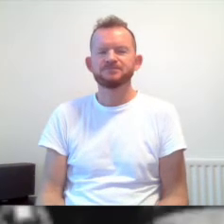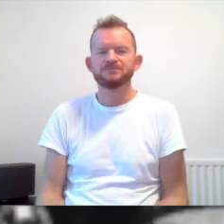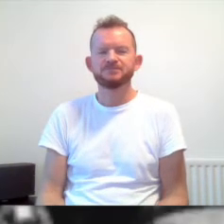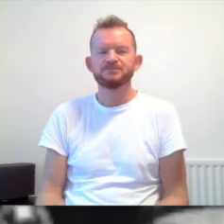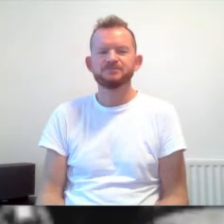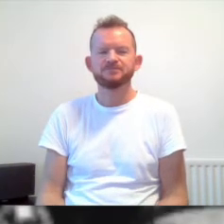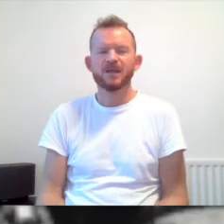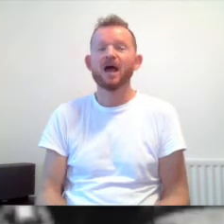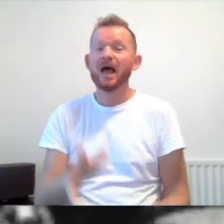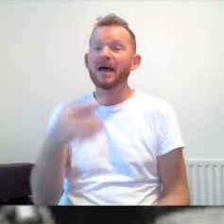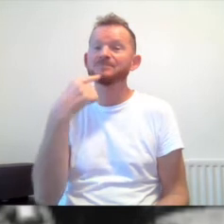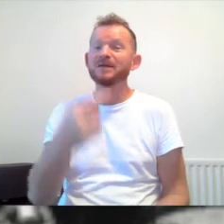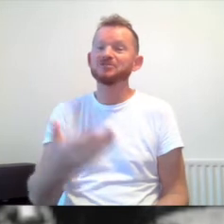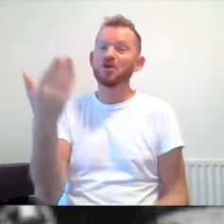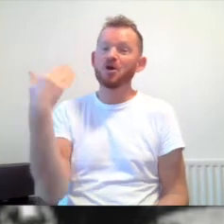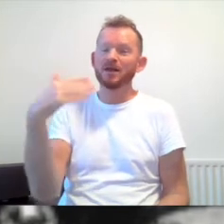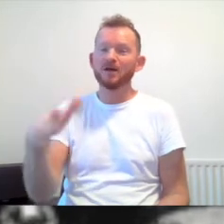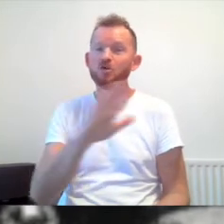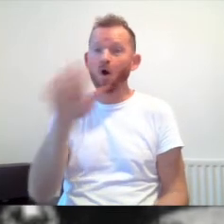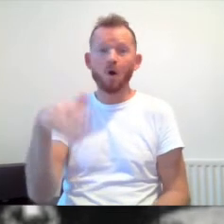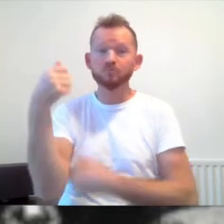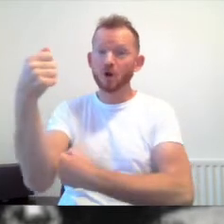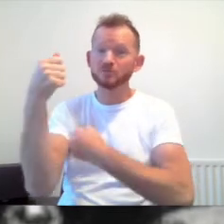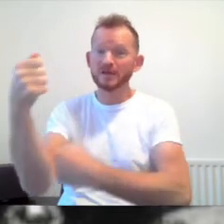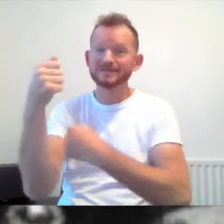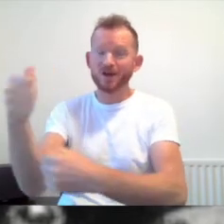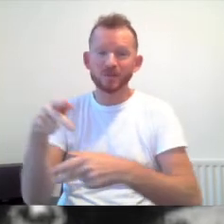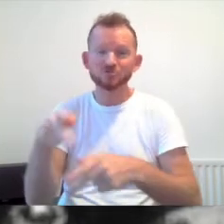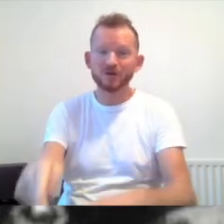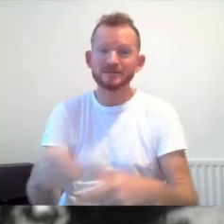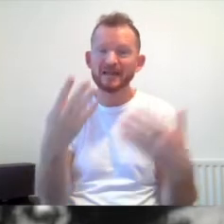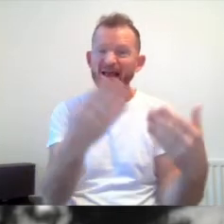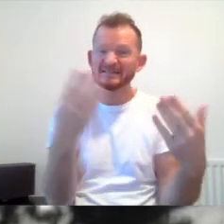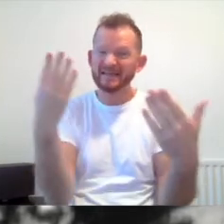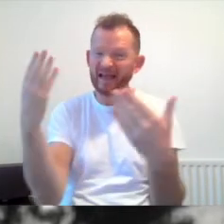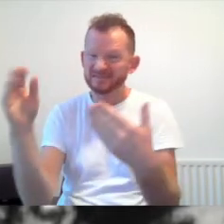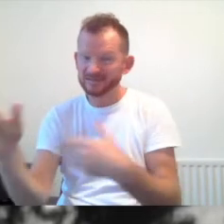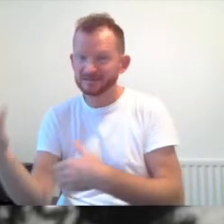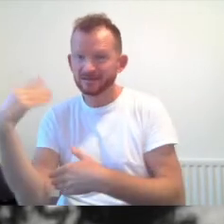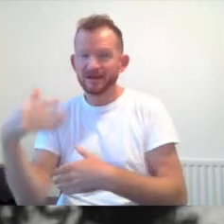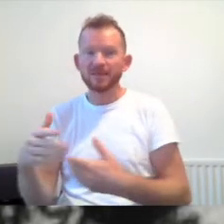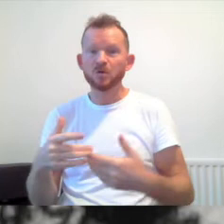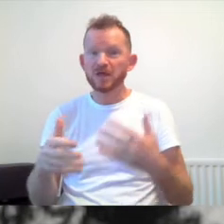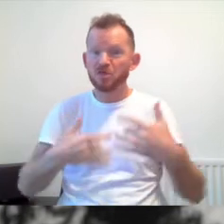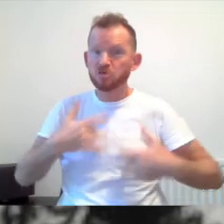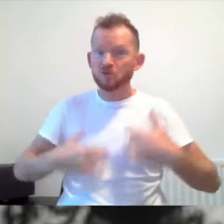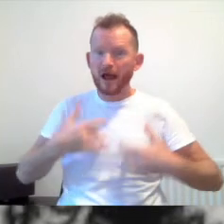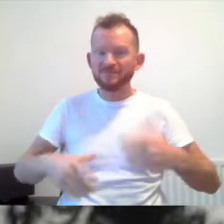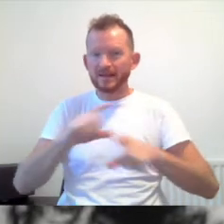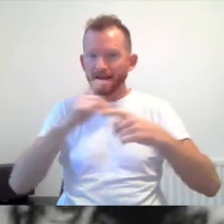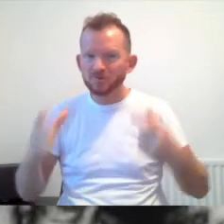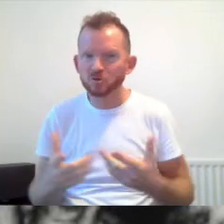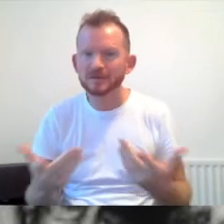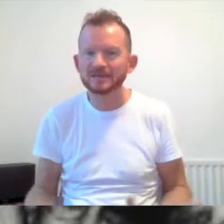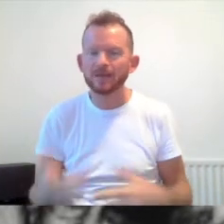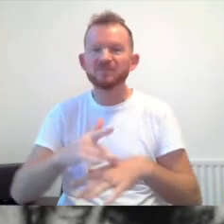As we mentioned earlier, it was not all protesting on the streets in the 1990s. There was a thriving community of professional